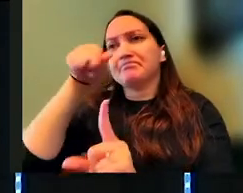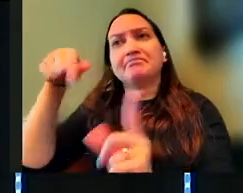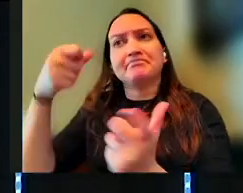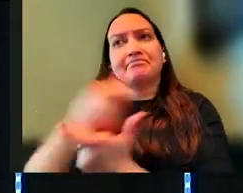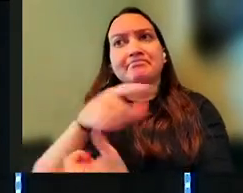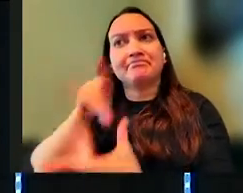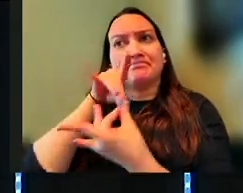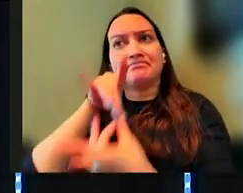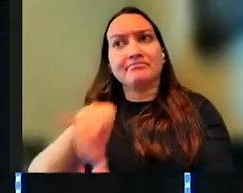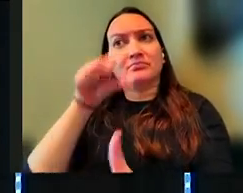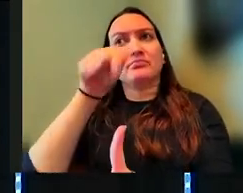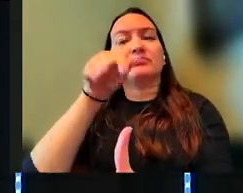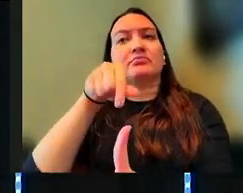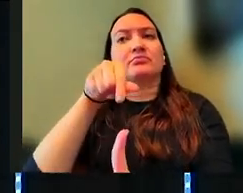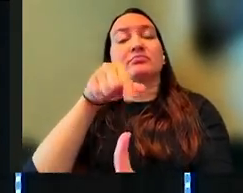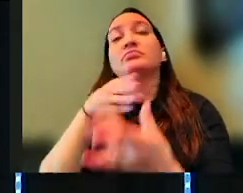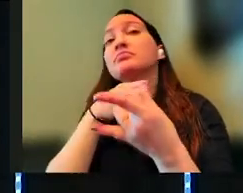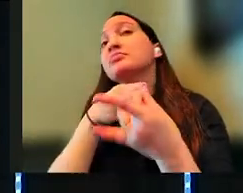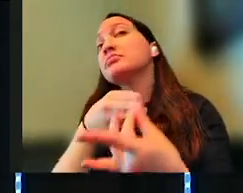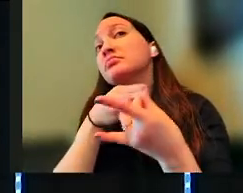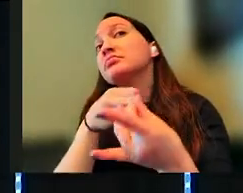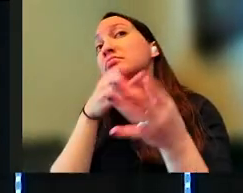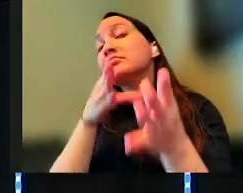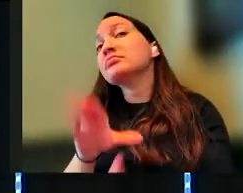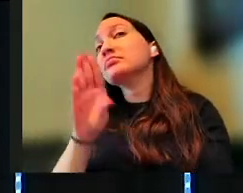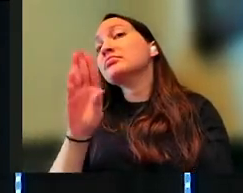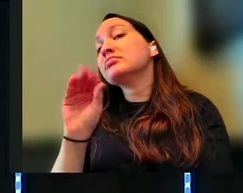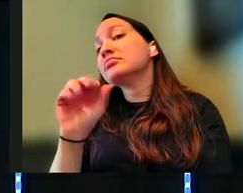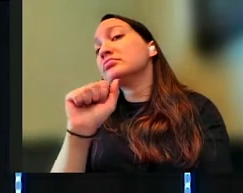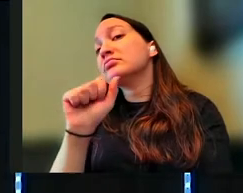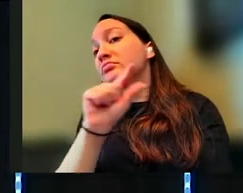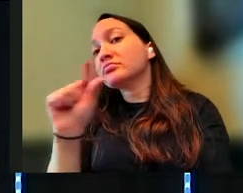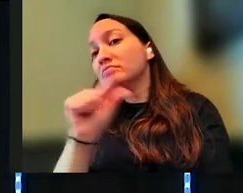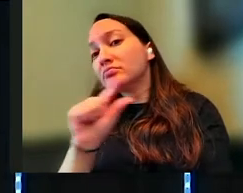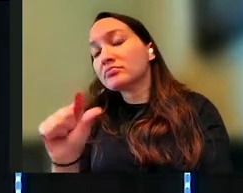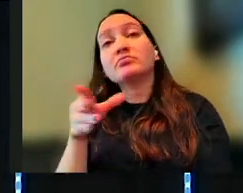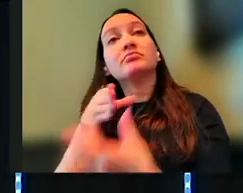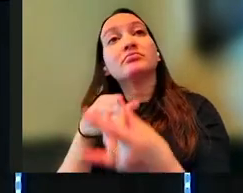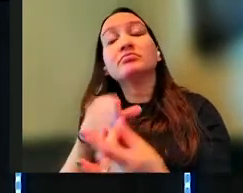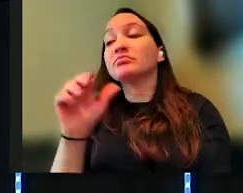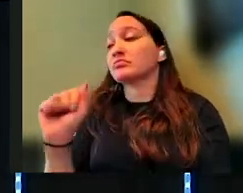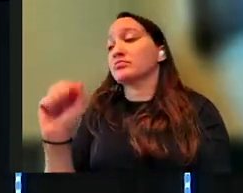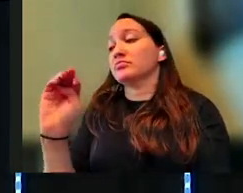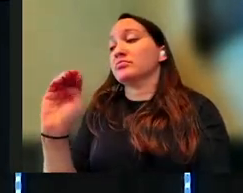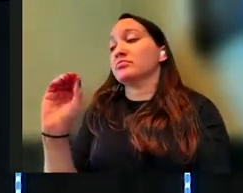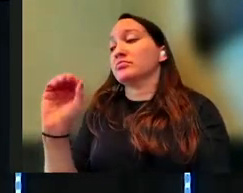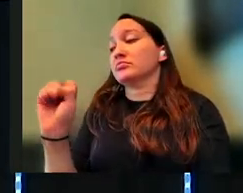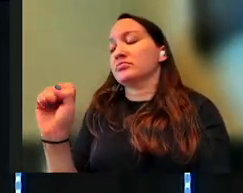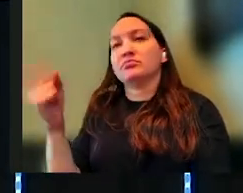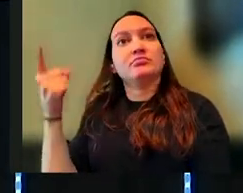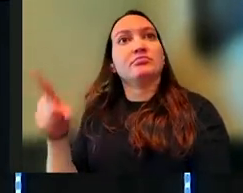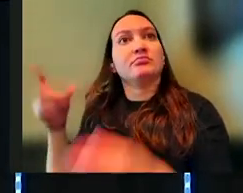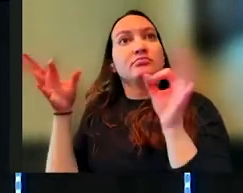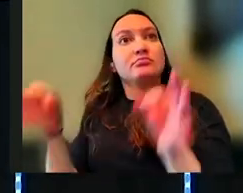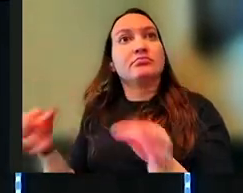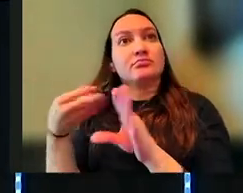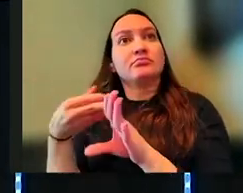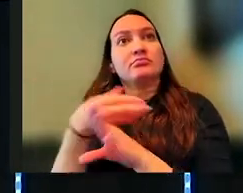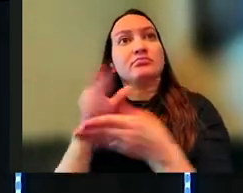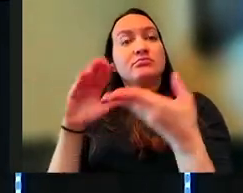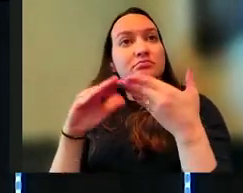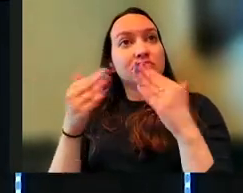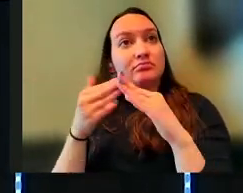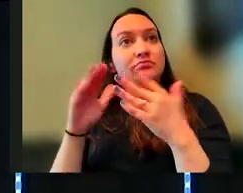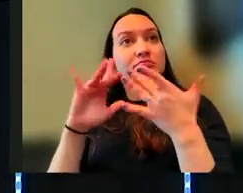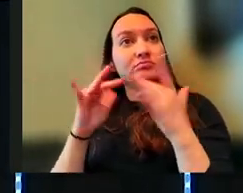is the leaders, Boaz, right? Leaders in Amos, what they do when they're ready to make a decision for their community, for the city,